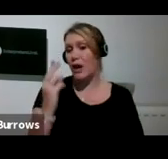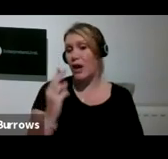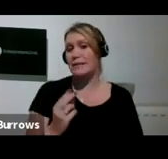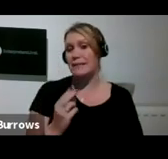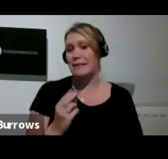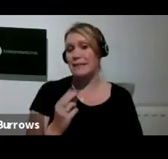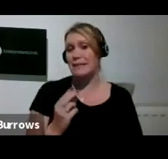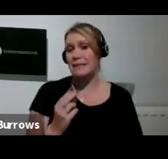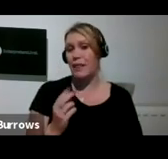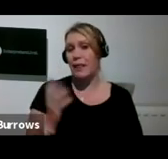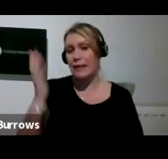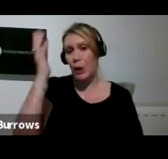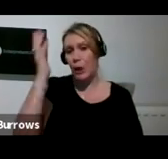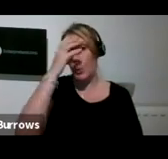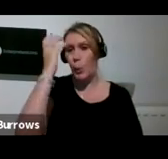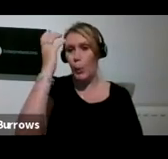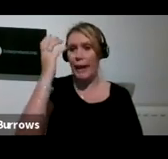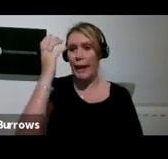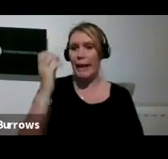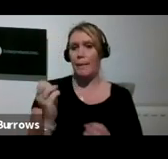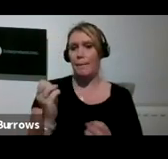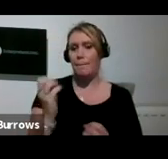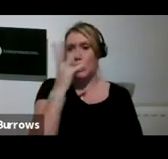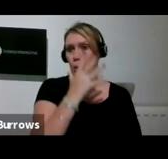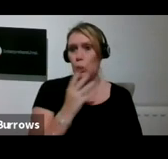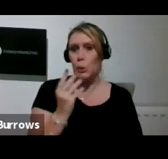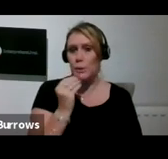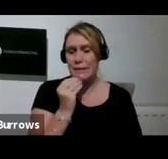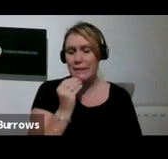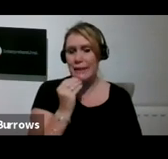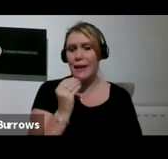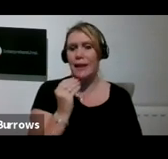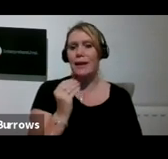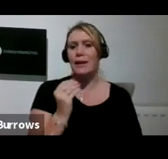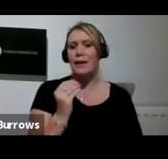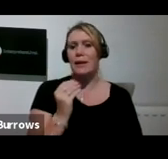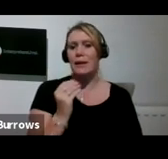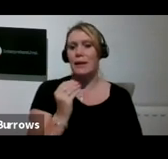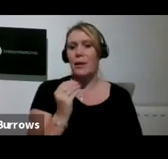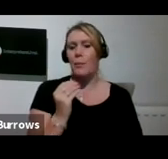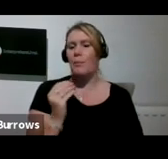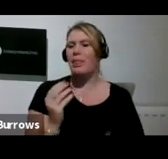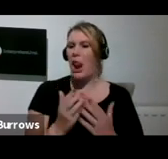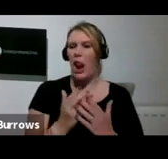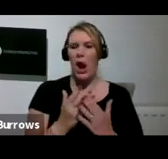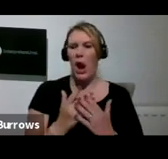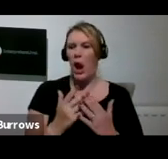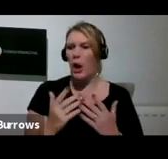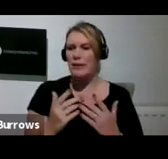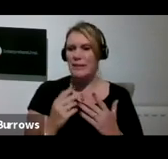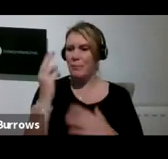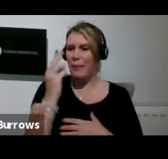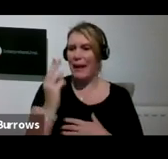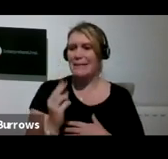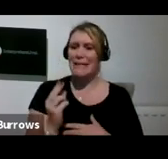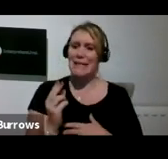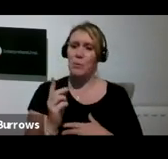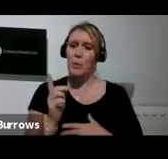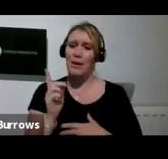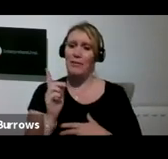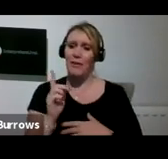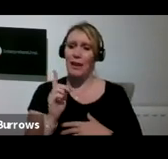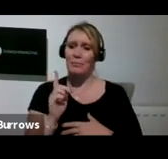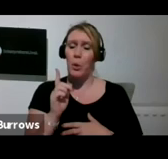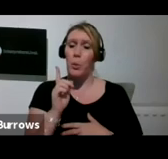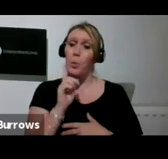Goga. And there's all those paintings where yeah, usually, let's face it, naked women are lying out on the grass, and